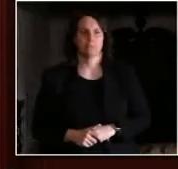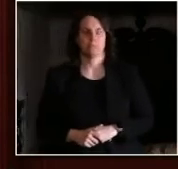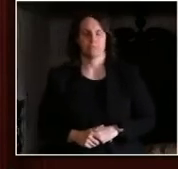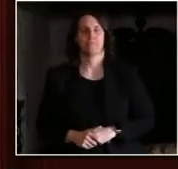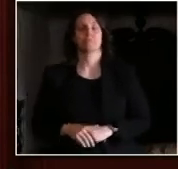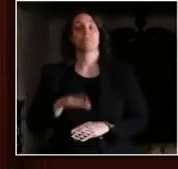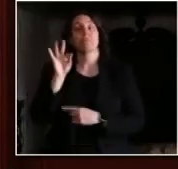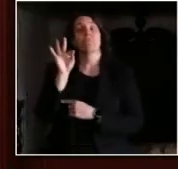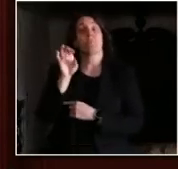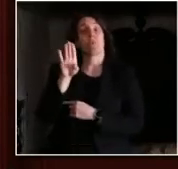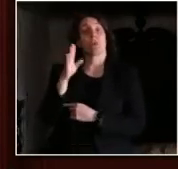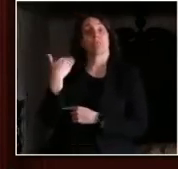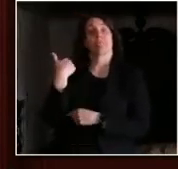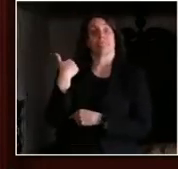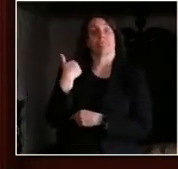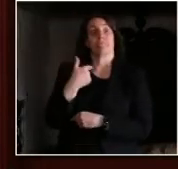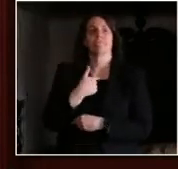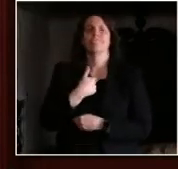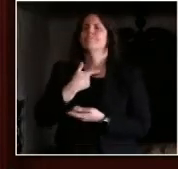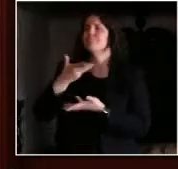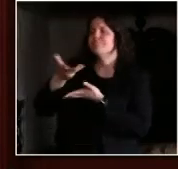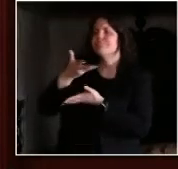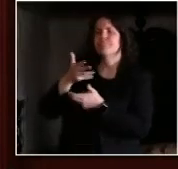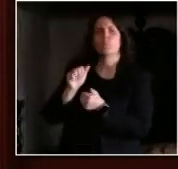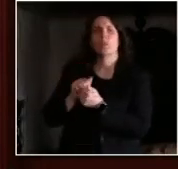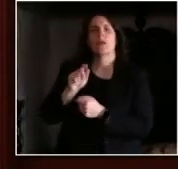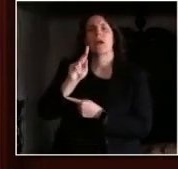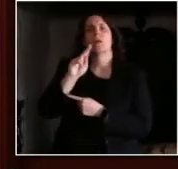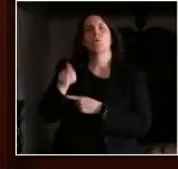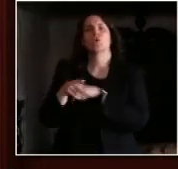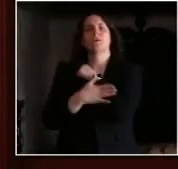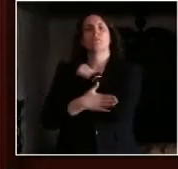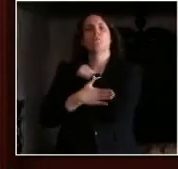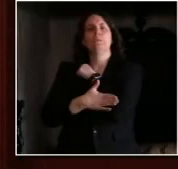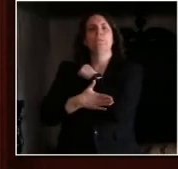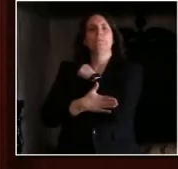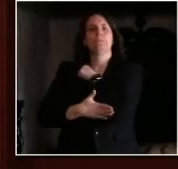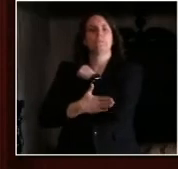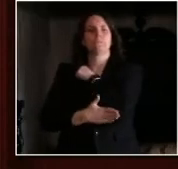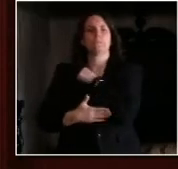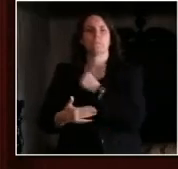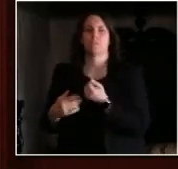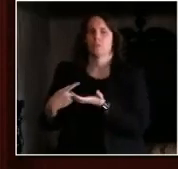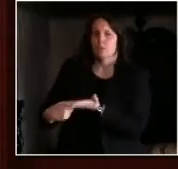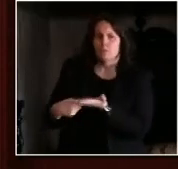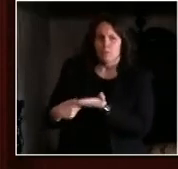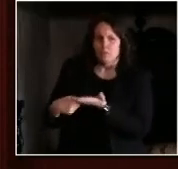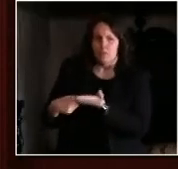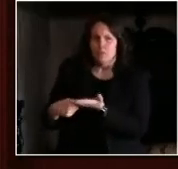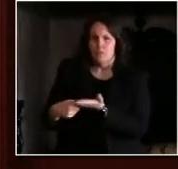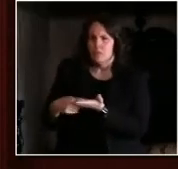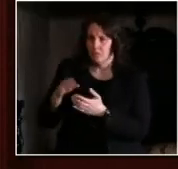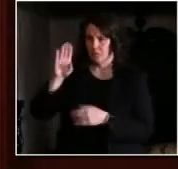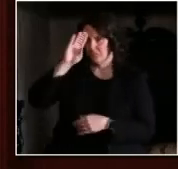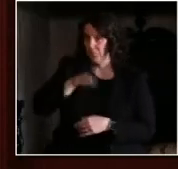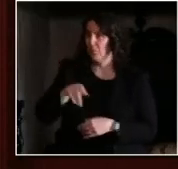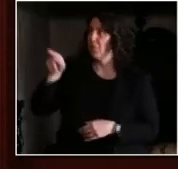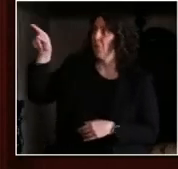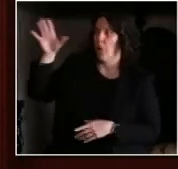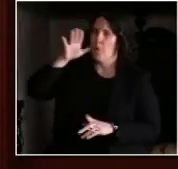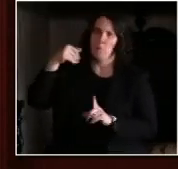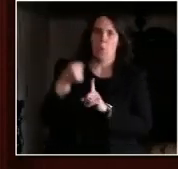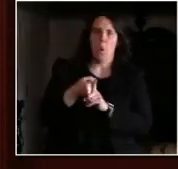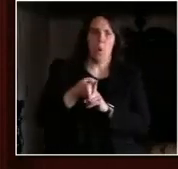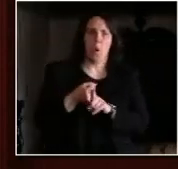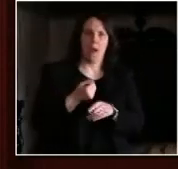question, what does this mean? What's going to happen with COVID-19? So we've been watching this come for some time now, but I would say that none of